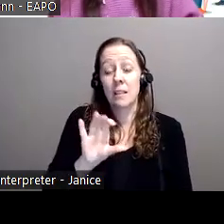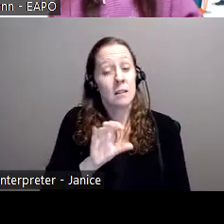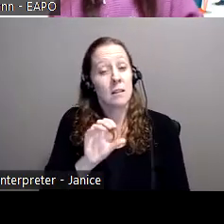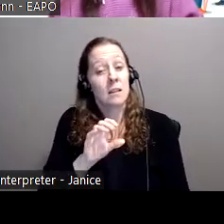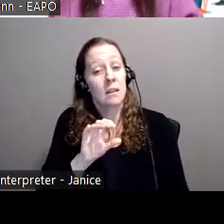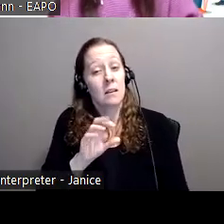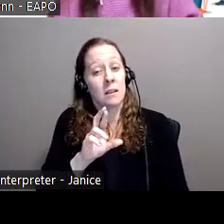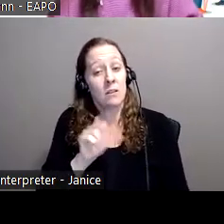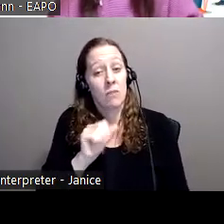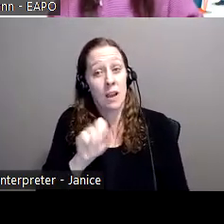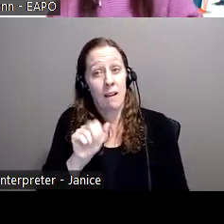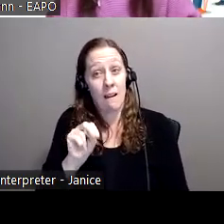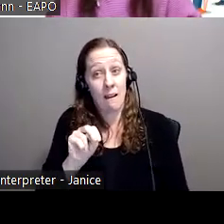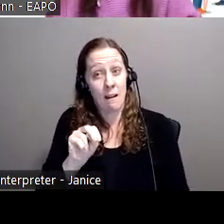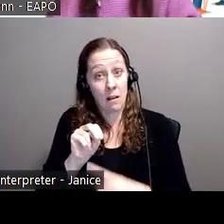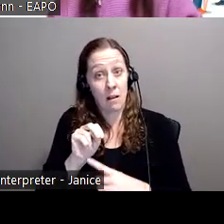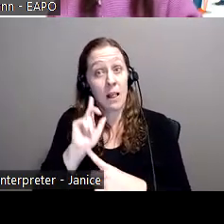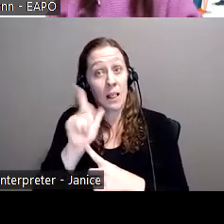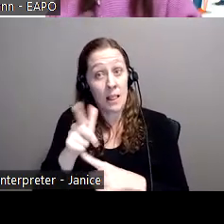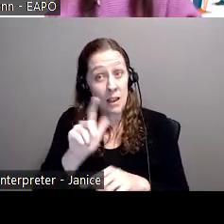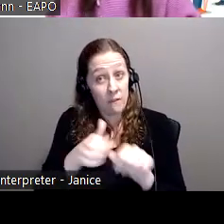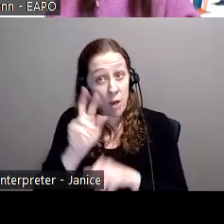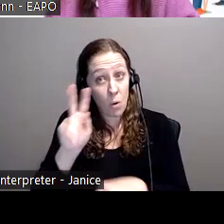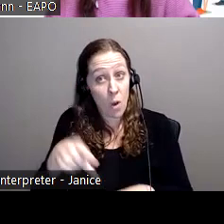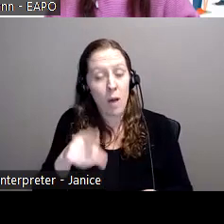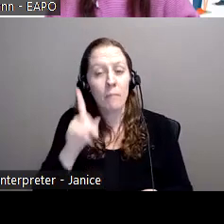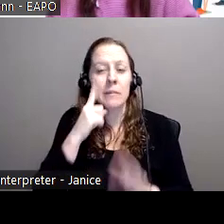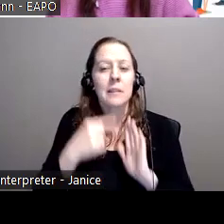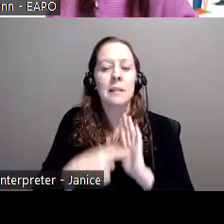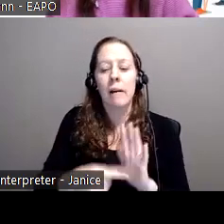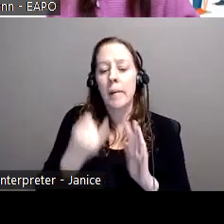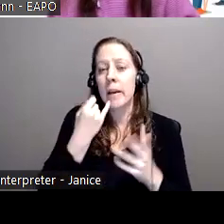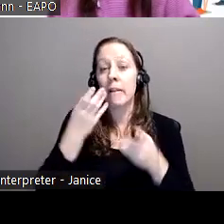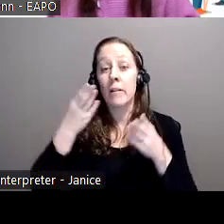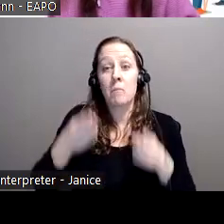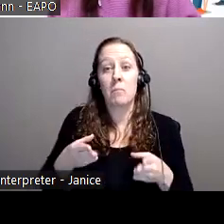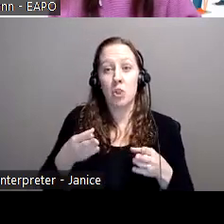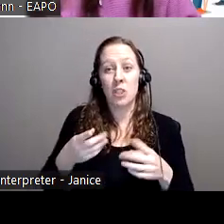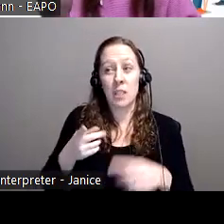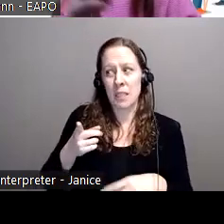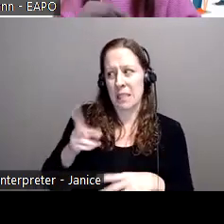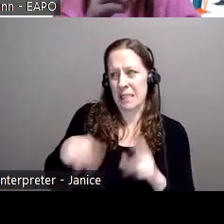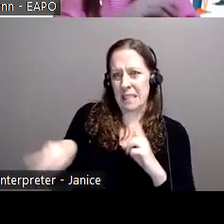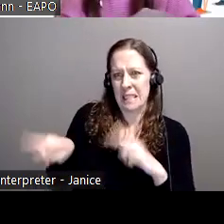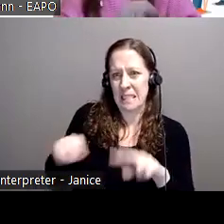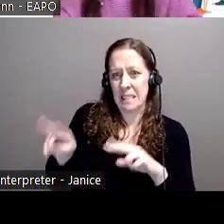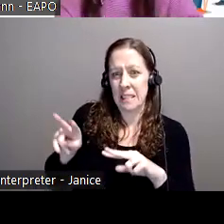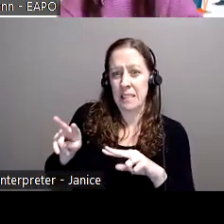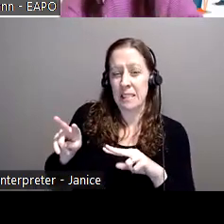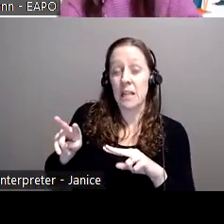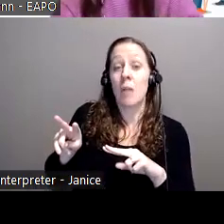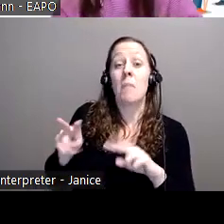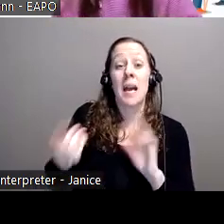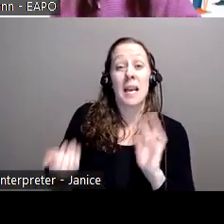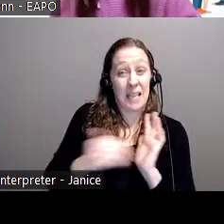to back to the clients, just to, if someone is sort of, you know, um, unstable or you want to check, is there any sort of jet check-in back to